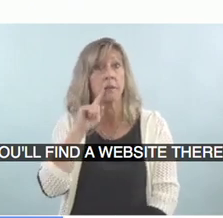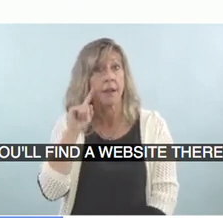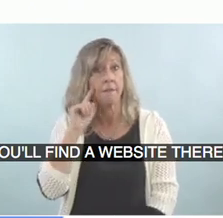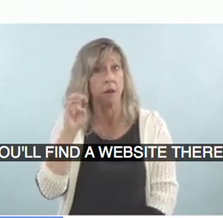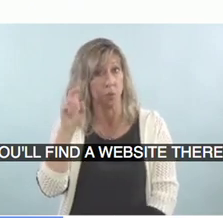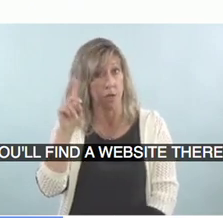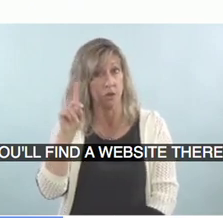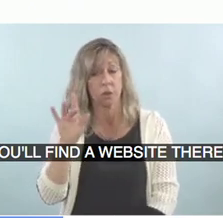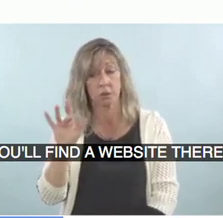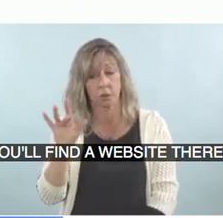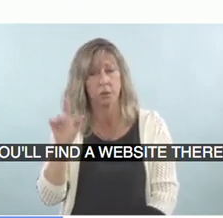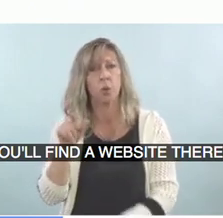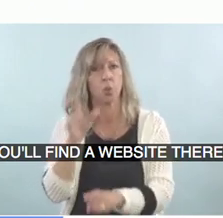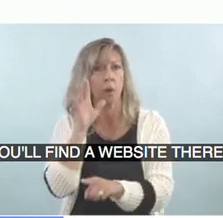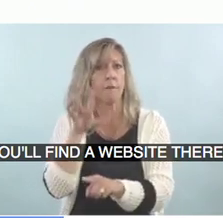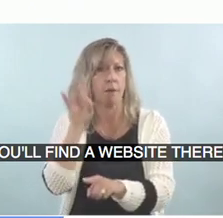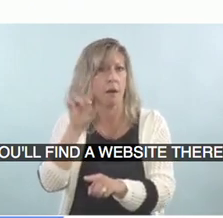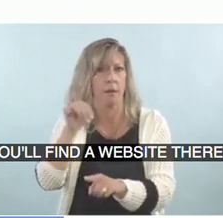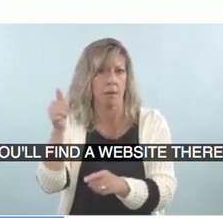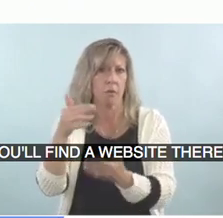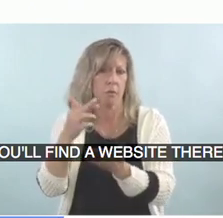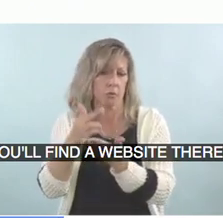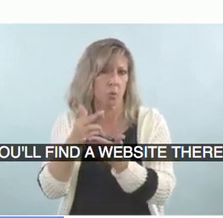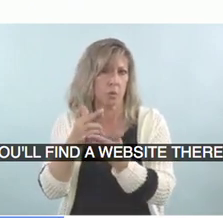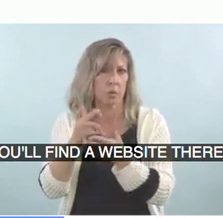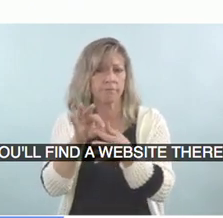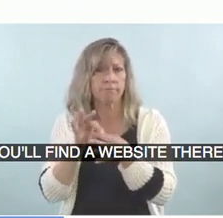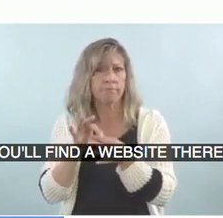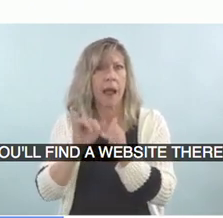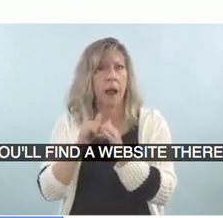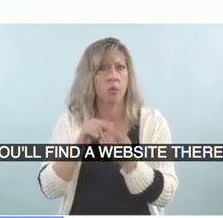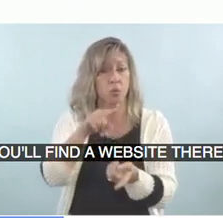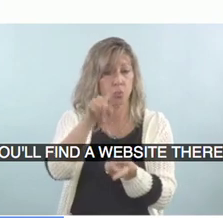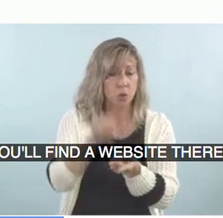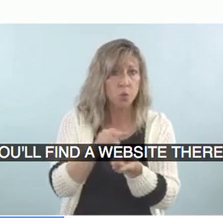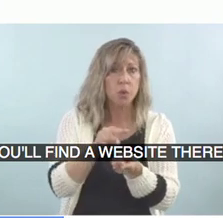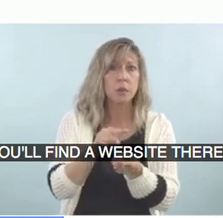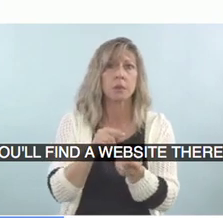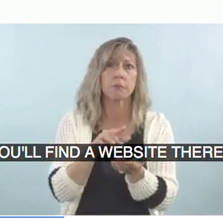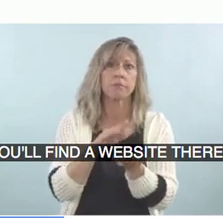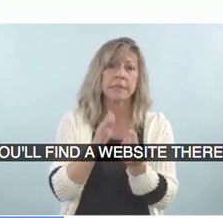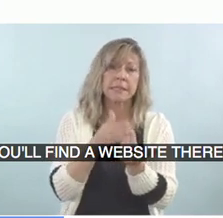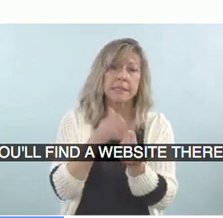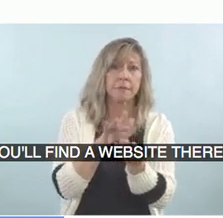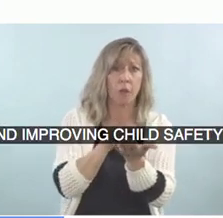uh, reducing vulnerability and improving child safety on that side as well.